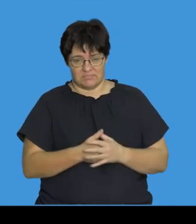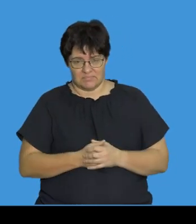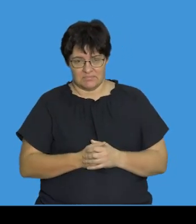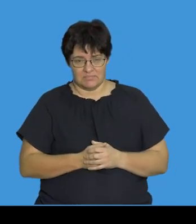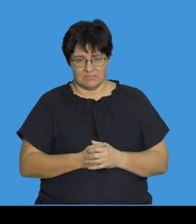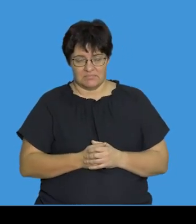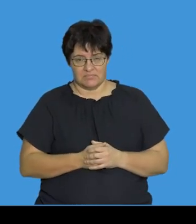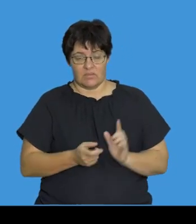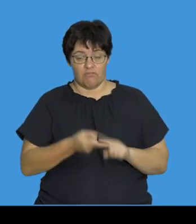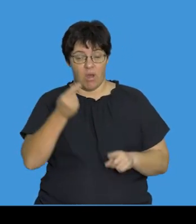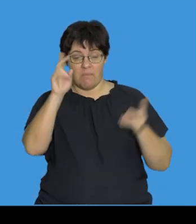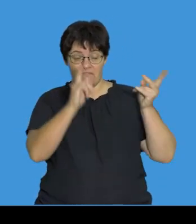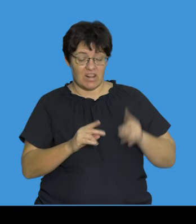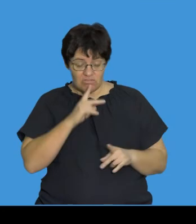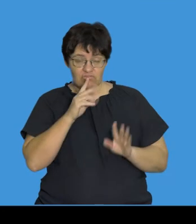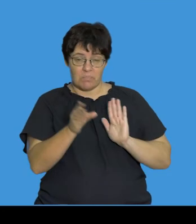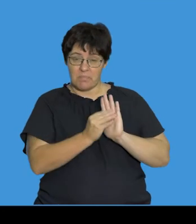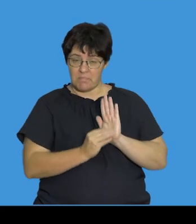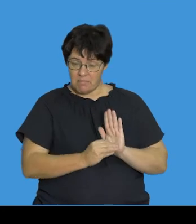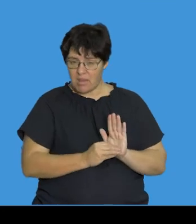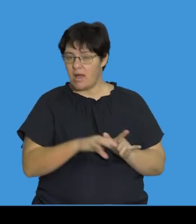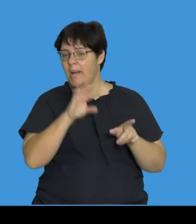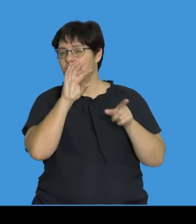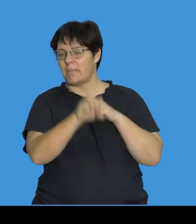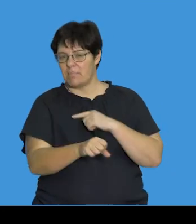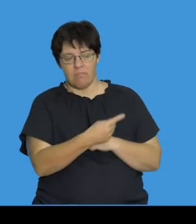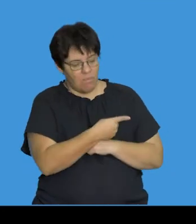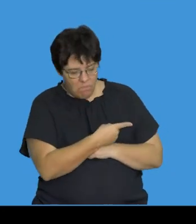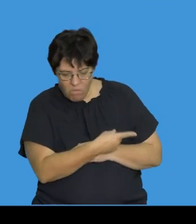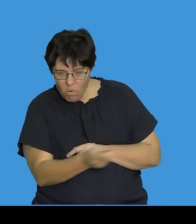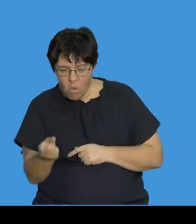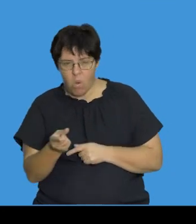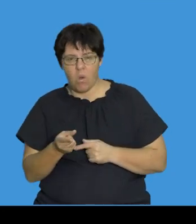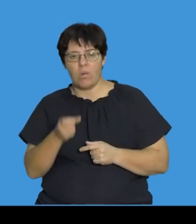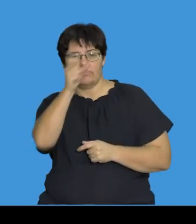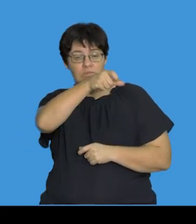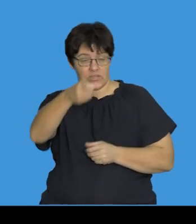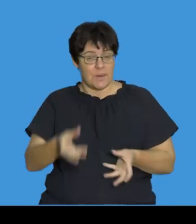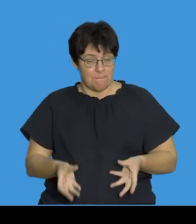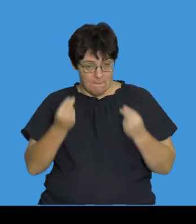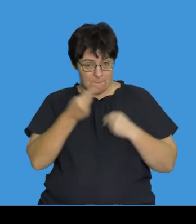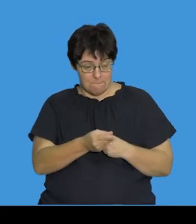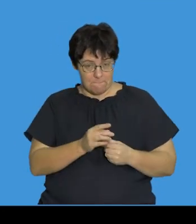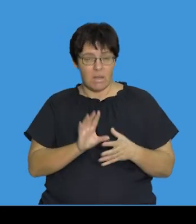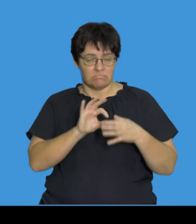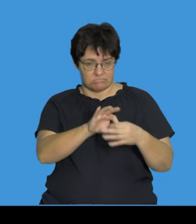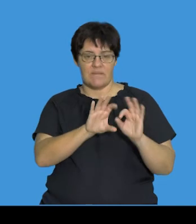blood. From the village records, it is discovered that all these carriers were related